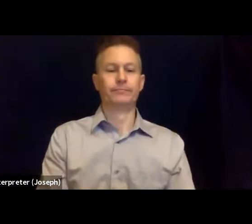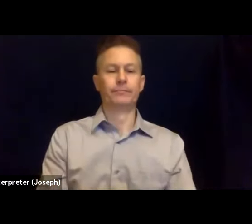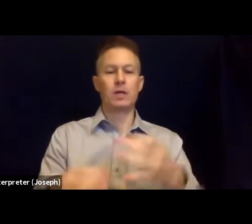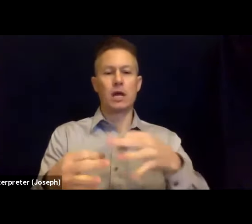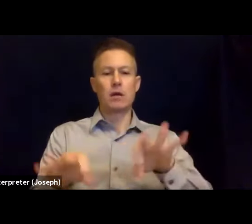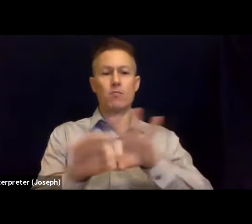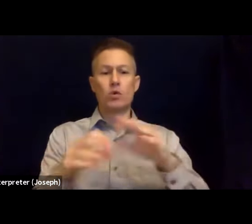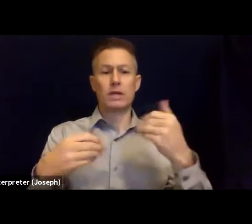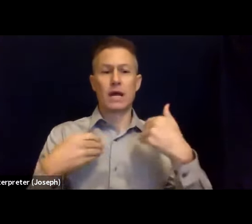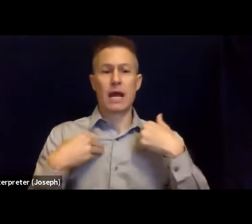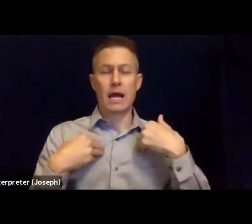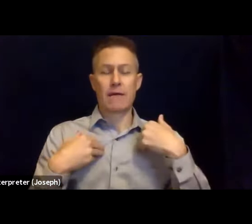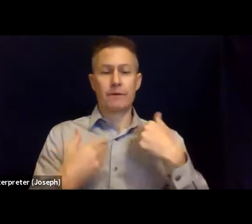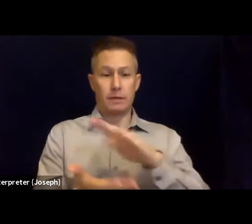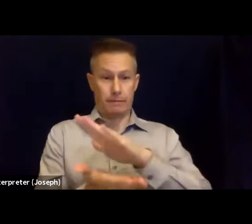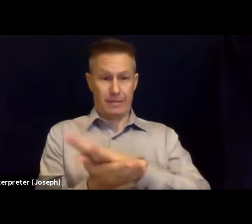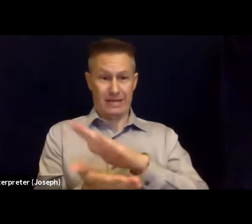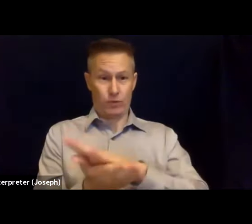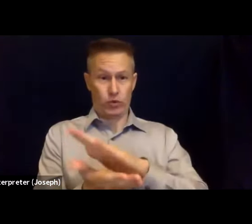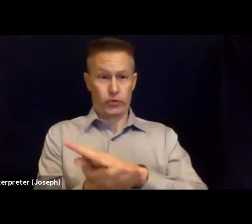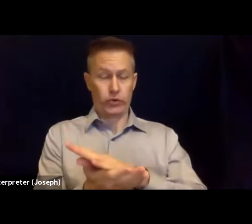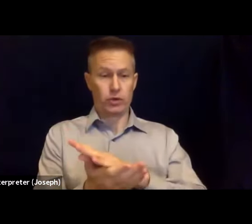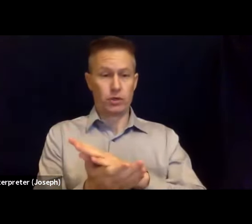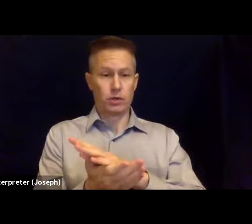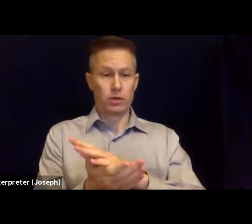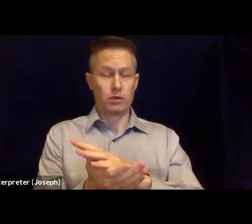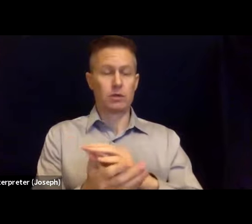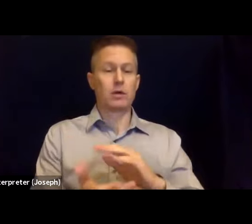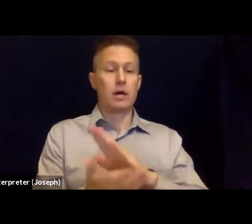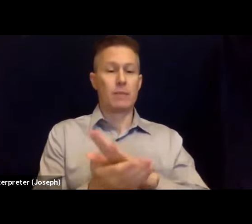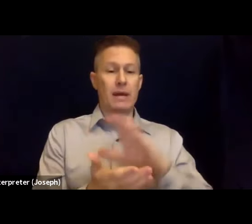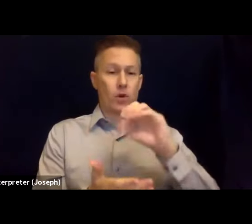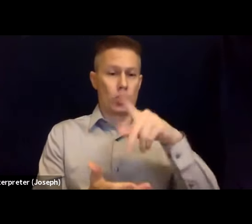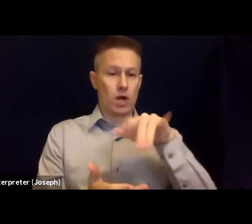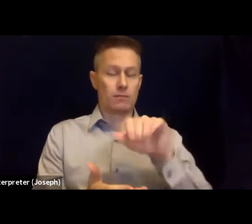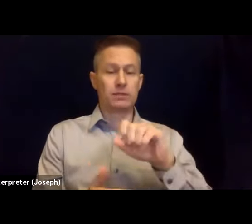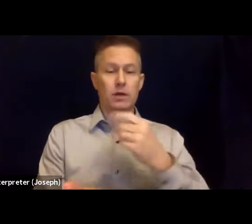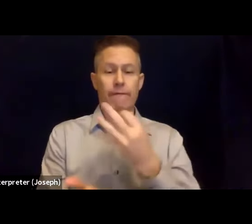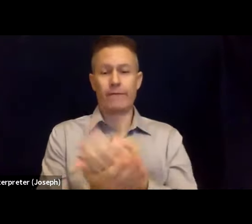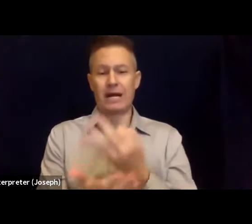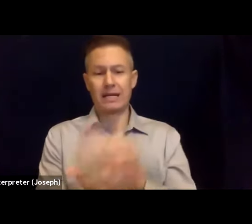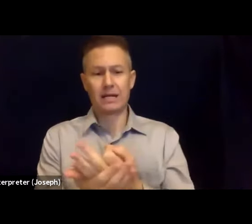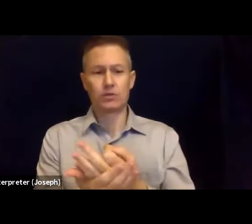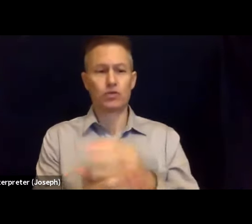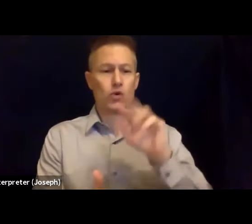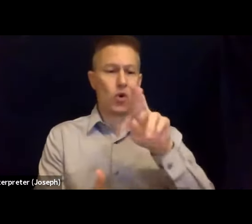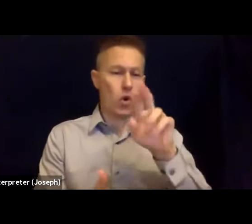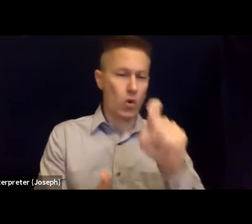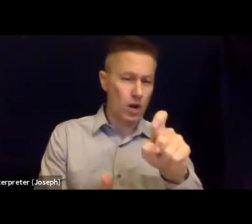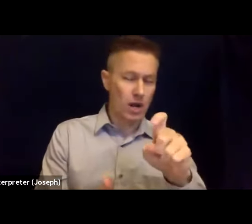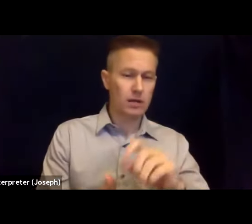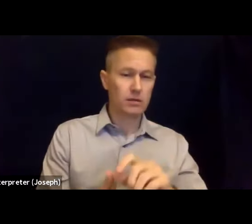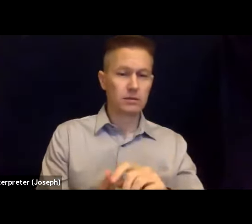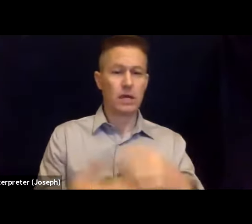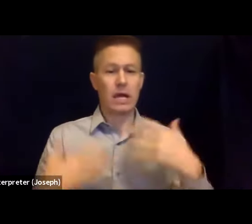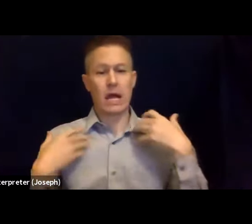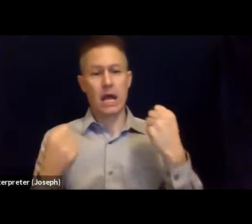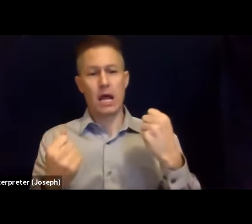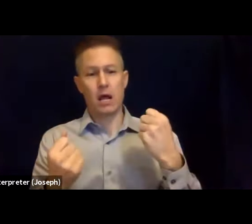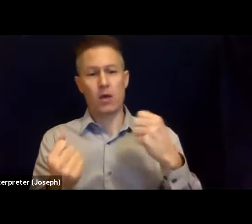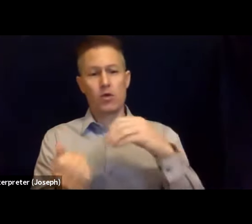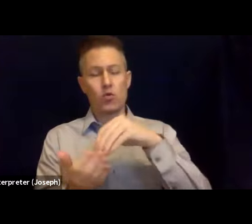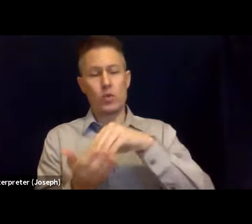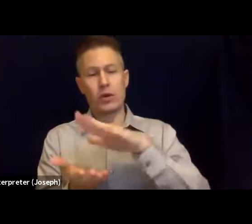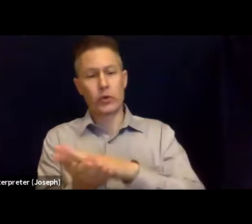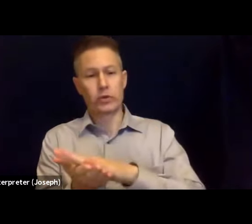financial documents like deeds, appliance, serial numbers, prescriptions, and health records stored outside our home.